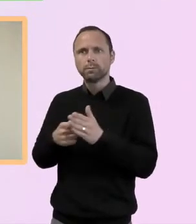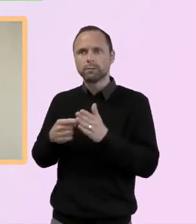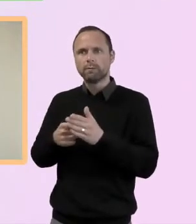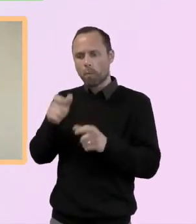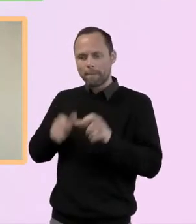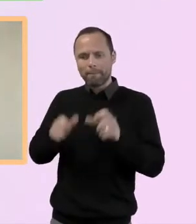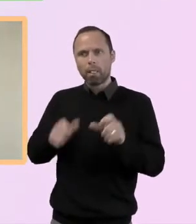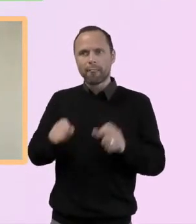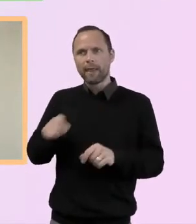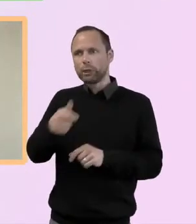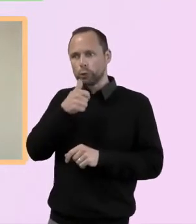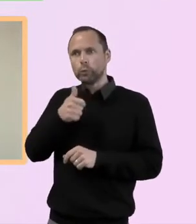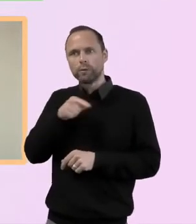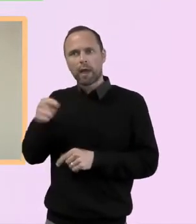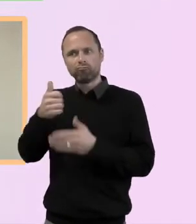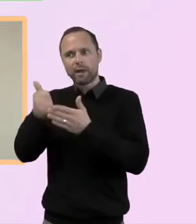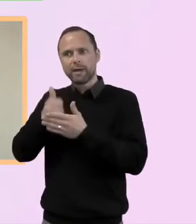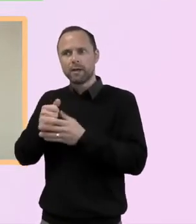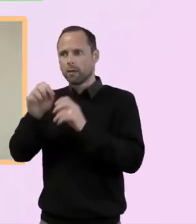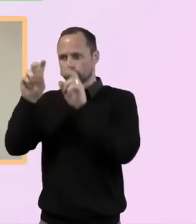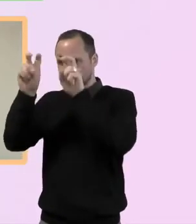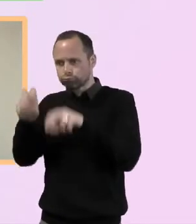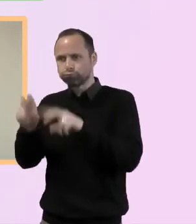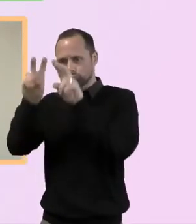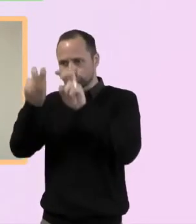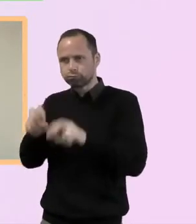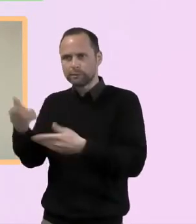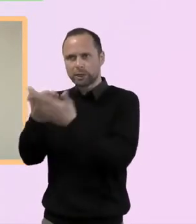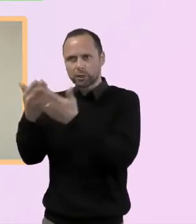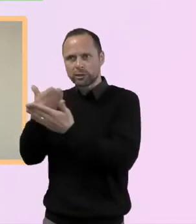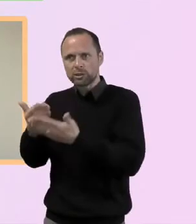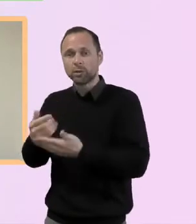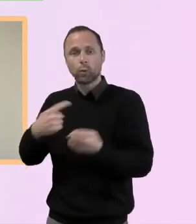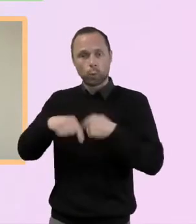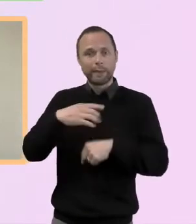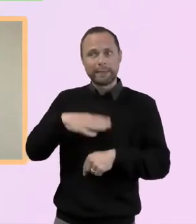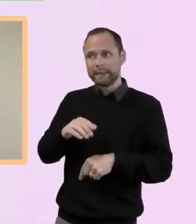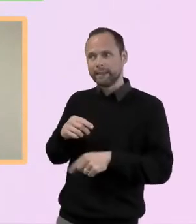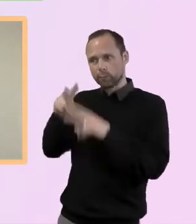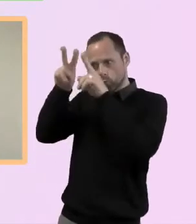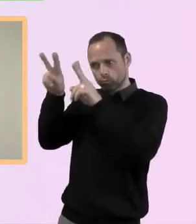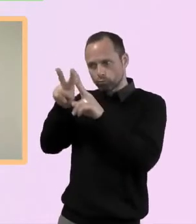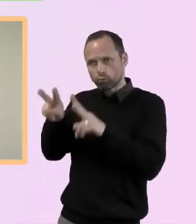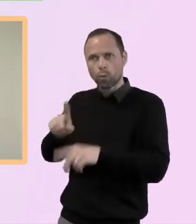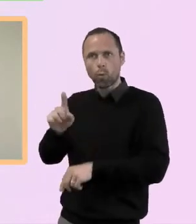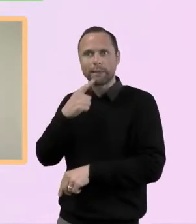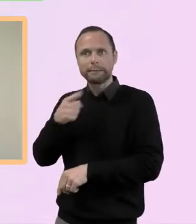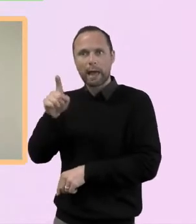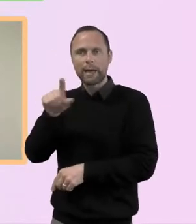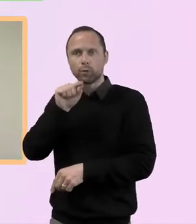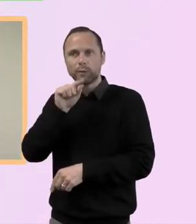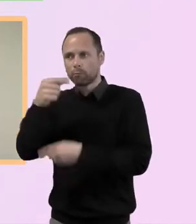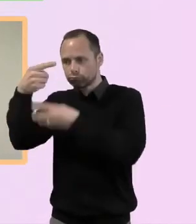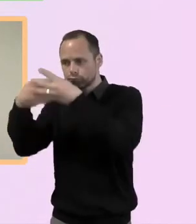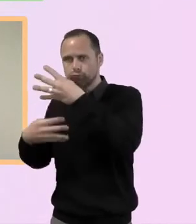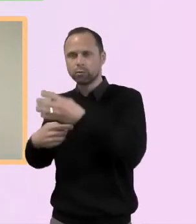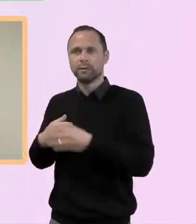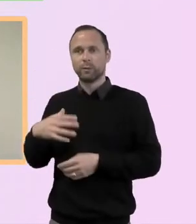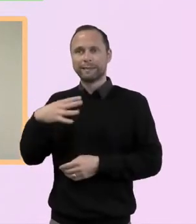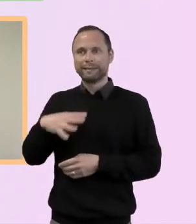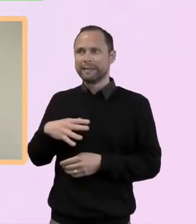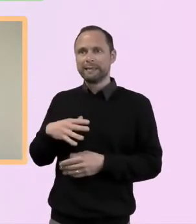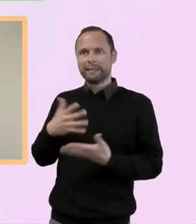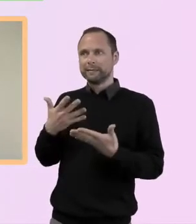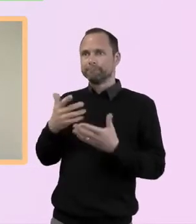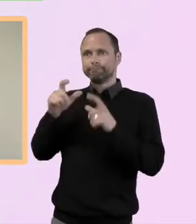we need to be paying attention to that and have our, our kind of missional, you know, doing stuff, hanging out in